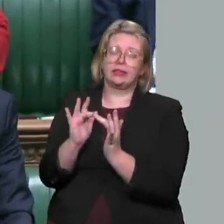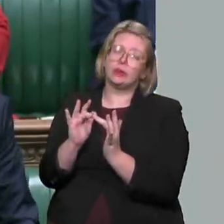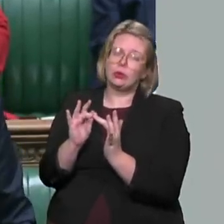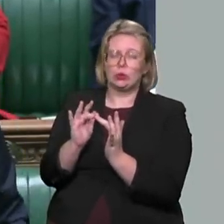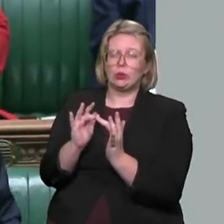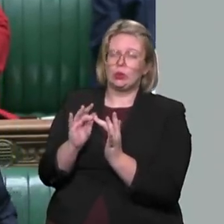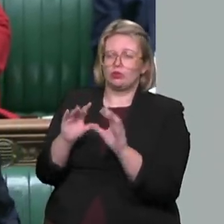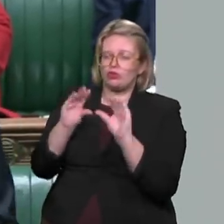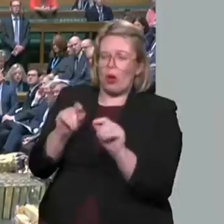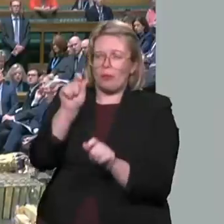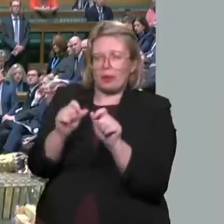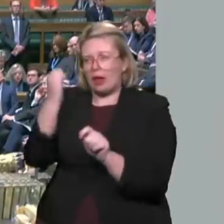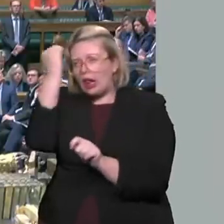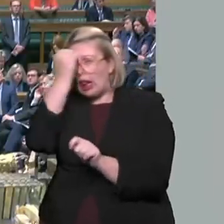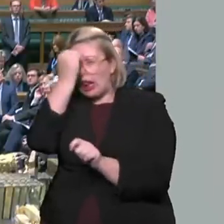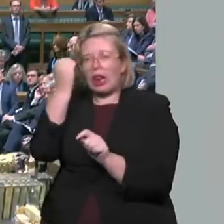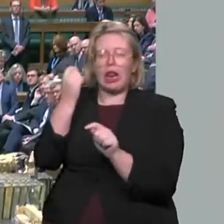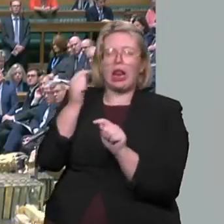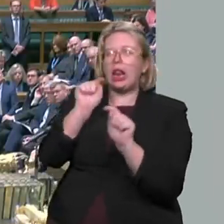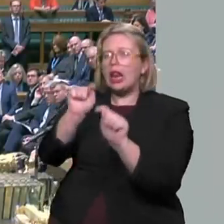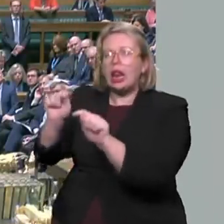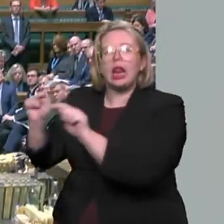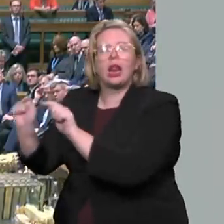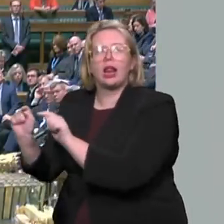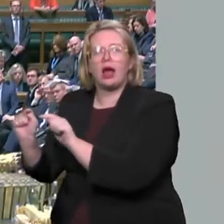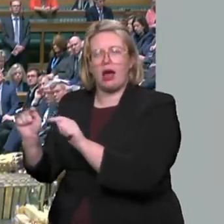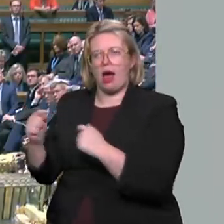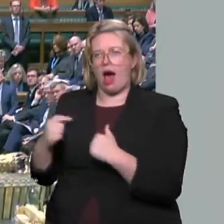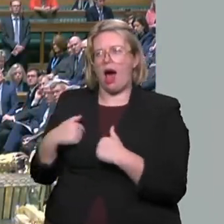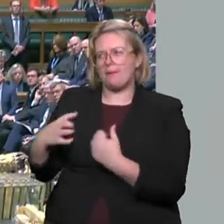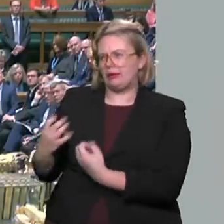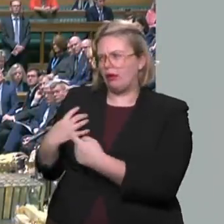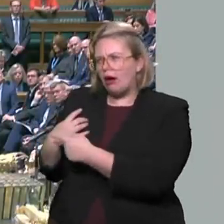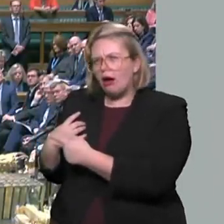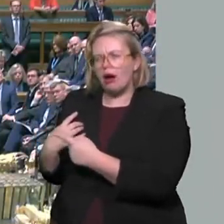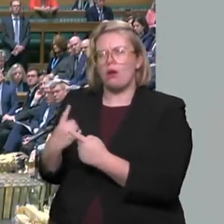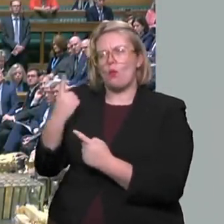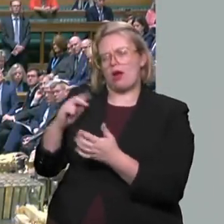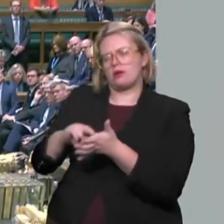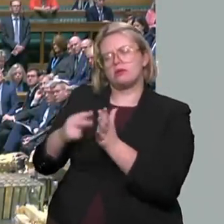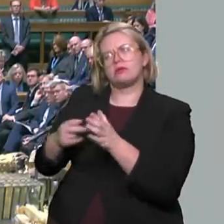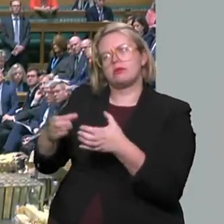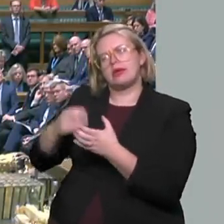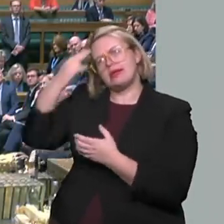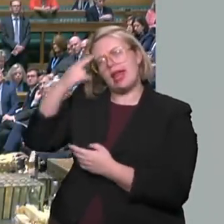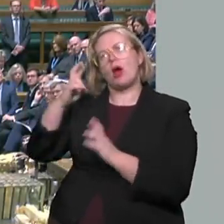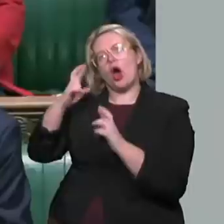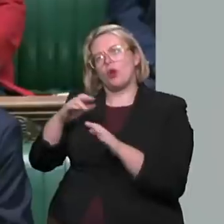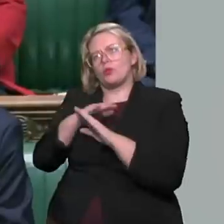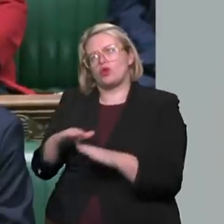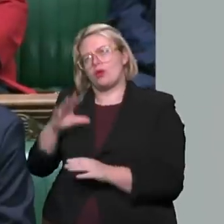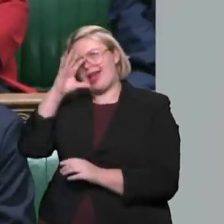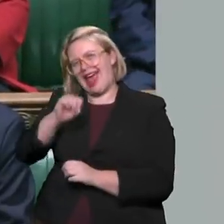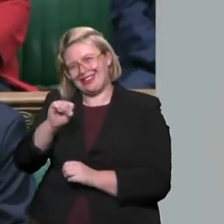and hope, not hate, have shown me an example of violent Islamism and far-right propaganda